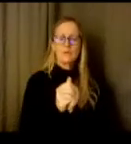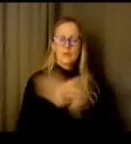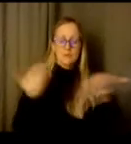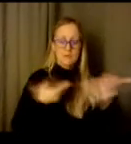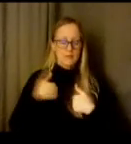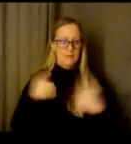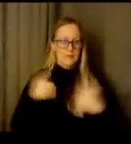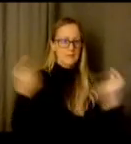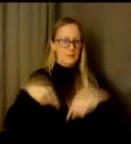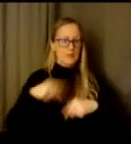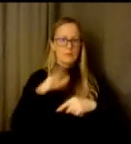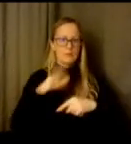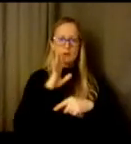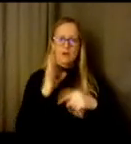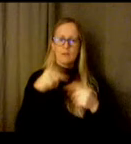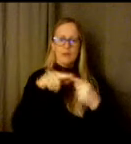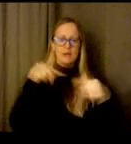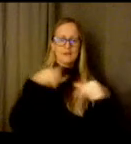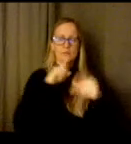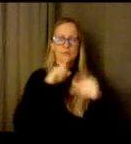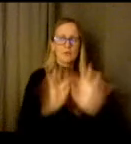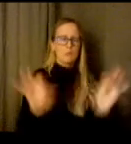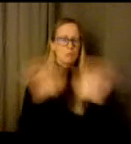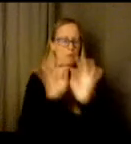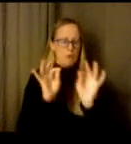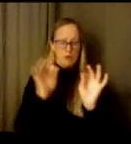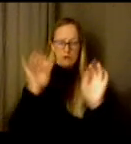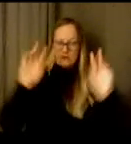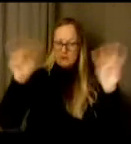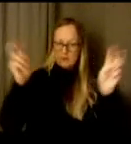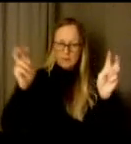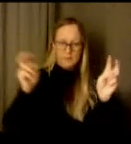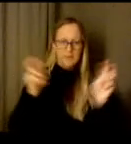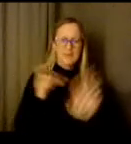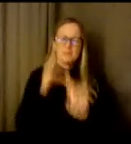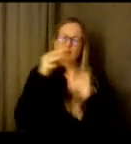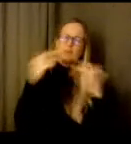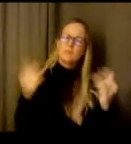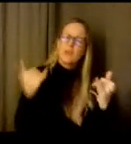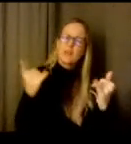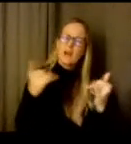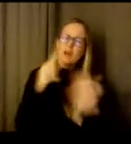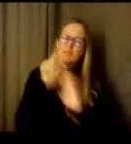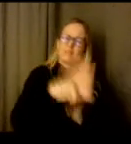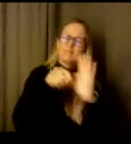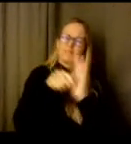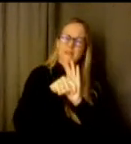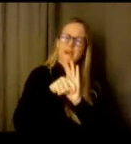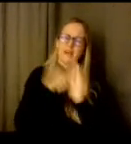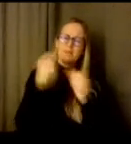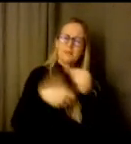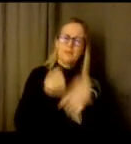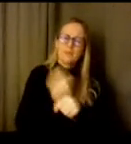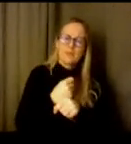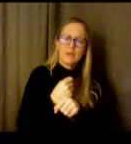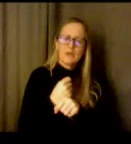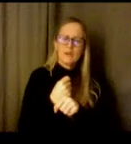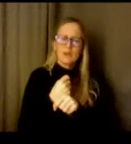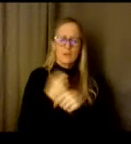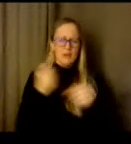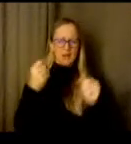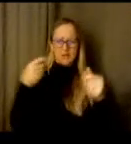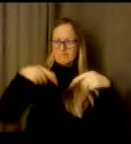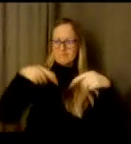critically important topic, especially this time of year amidst these dual pandemics that we